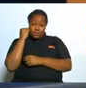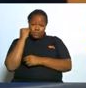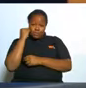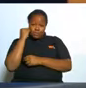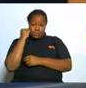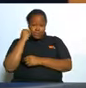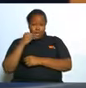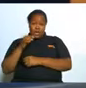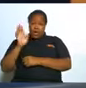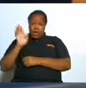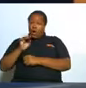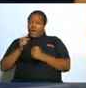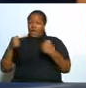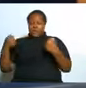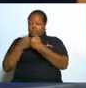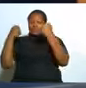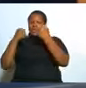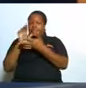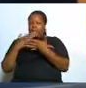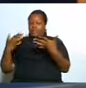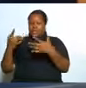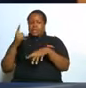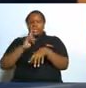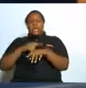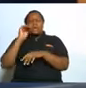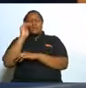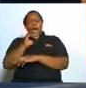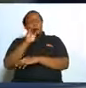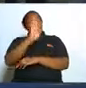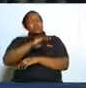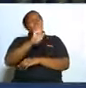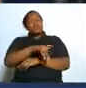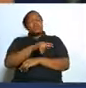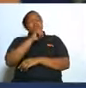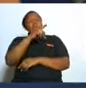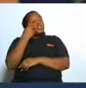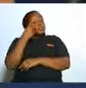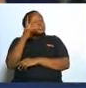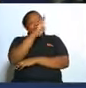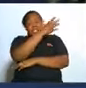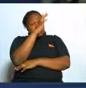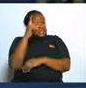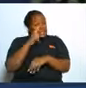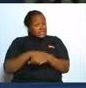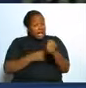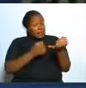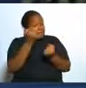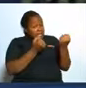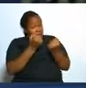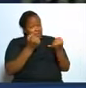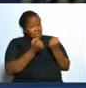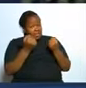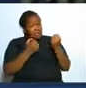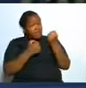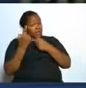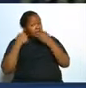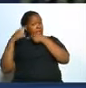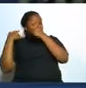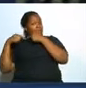she just hit something and when you ask her did you saw the tree when he was reversing the car